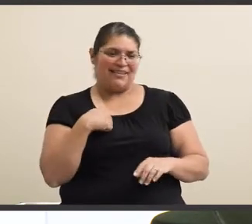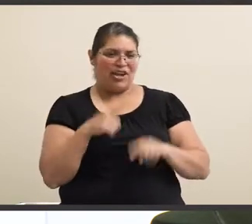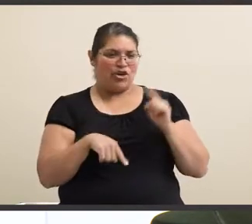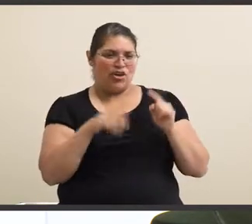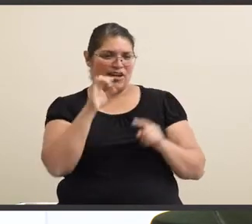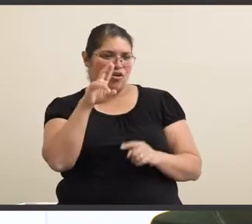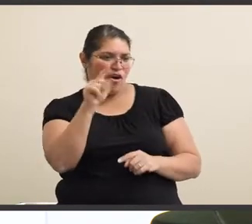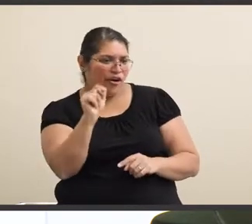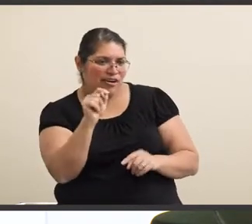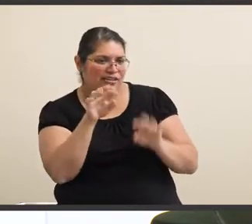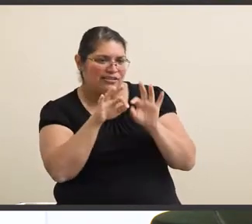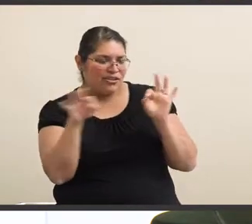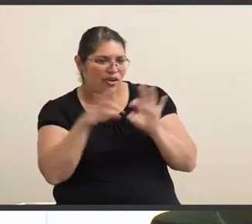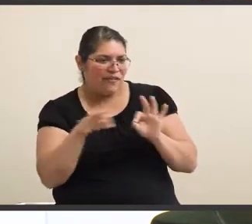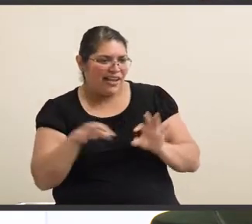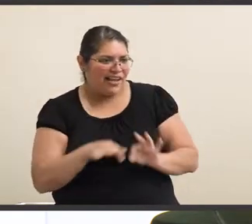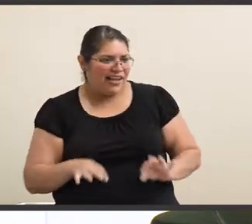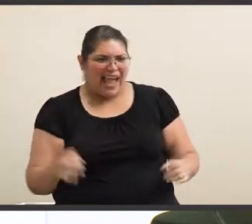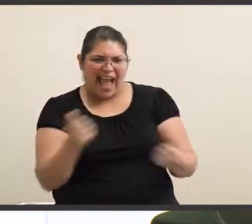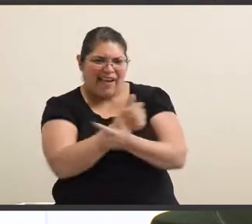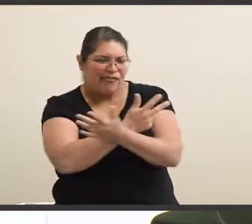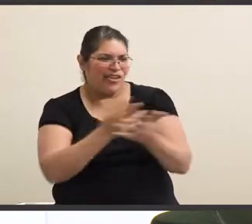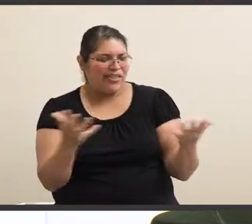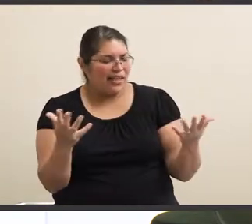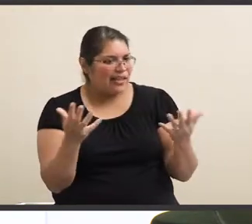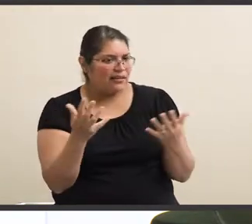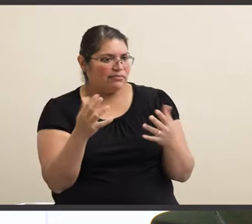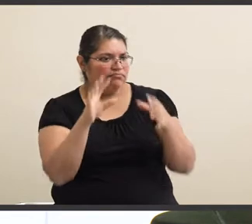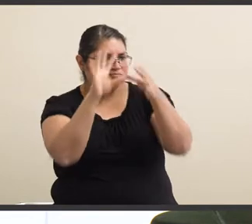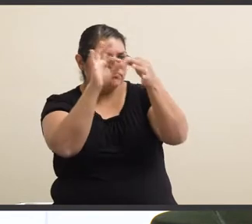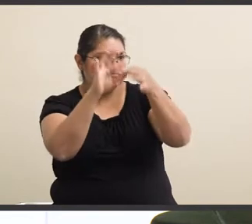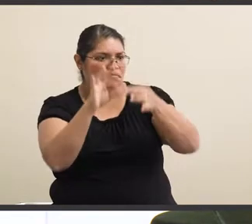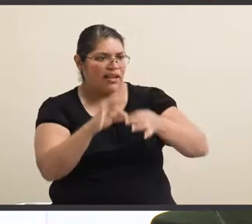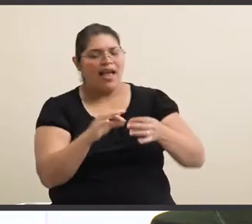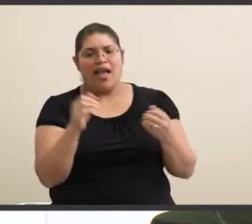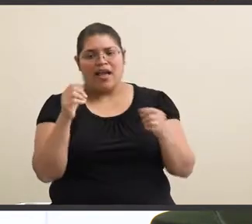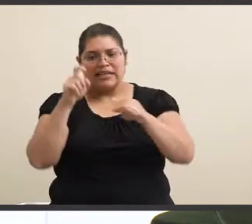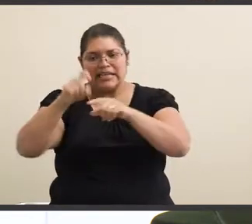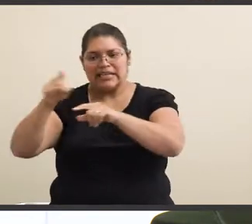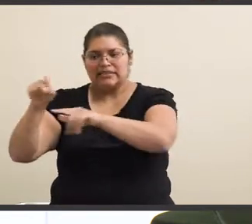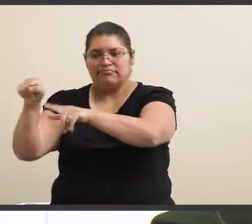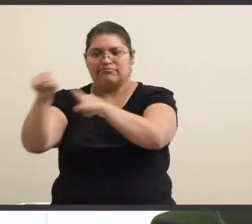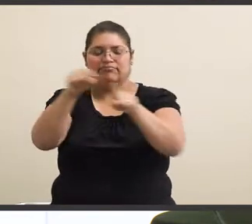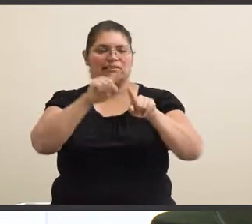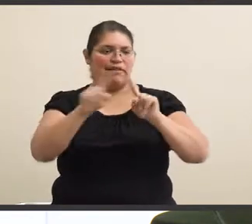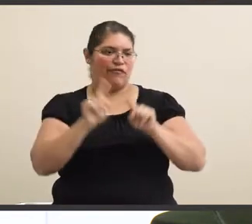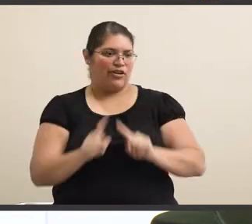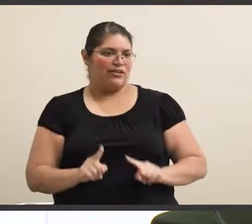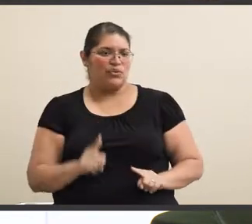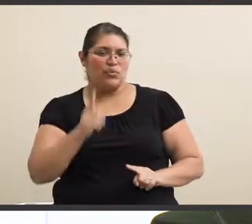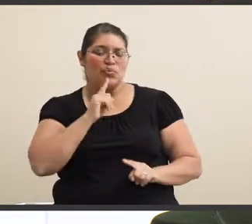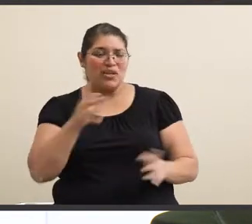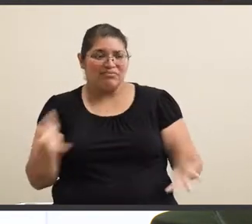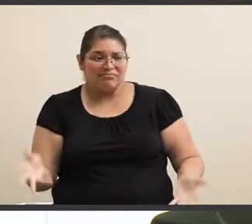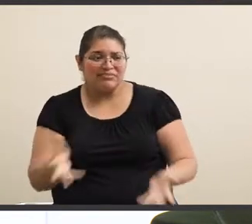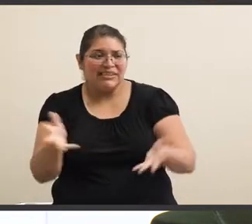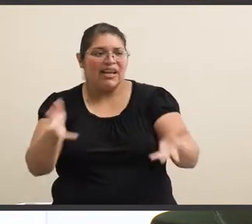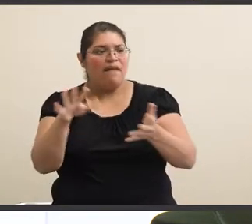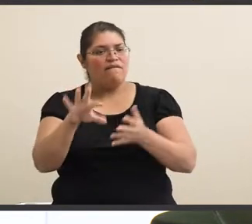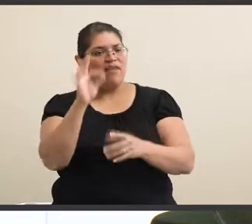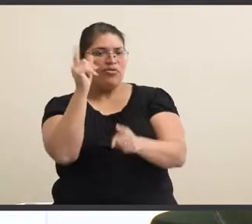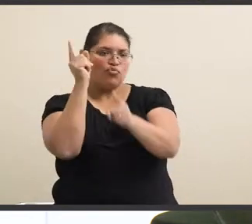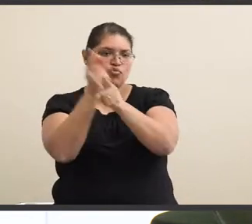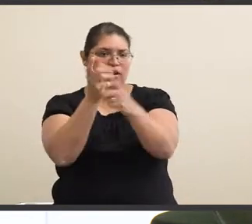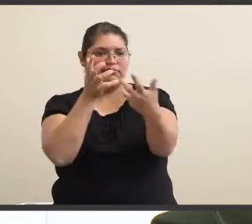a CART service which would close caption everything that somebody would be saying. Everybody's needs are different. So I would just really push to try to find the right